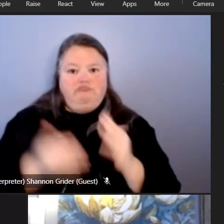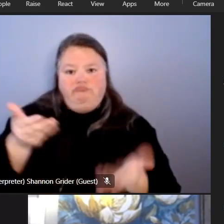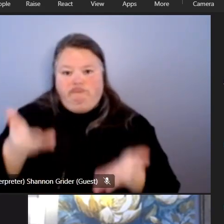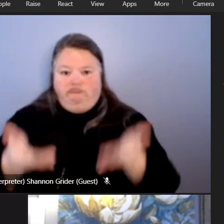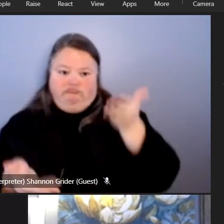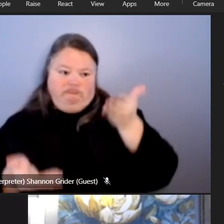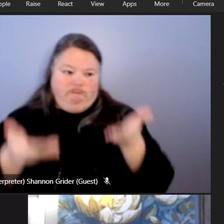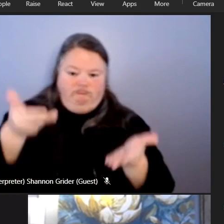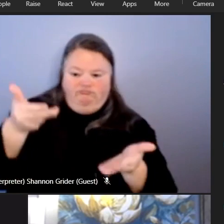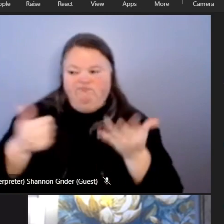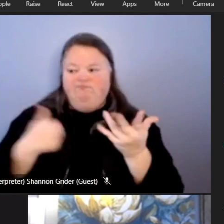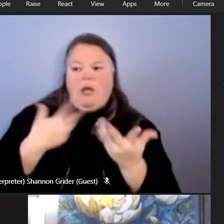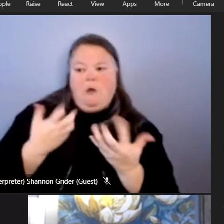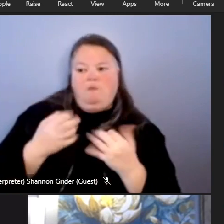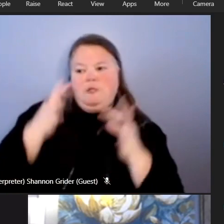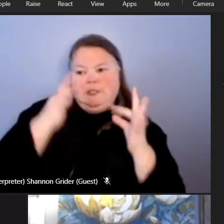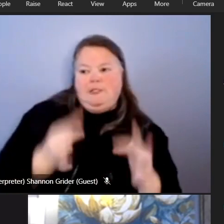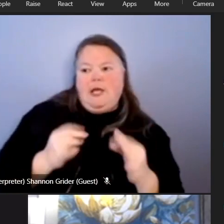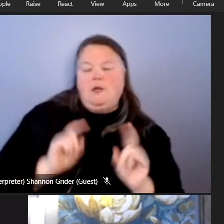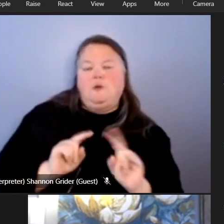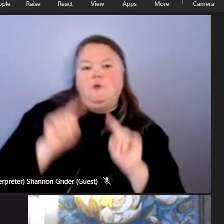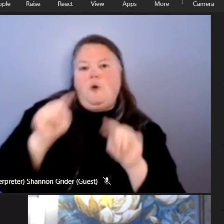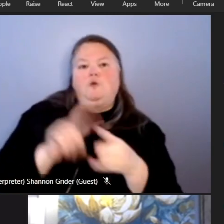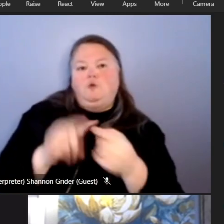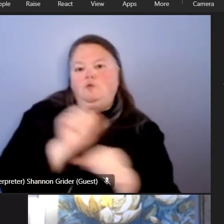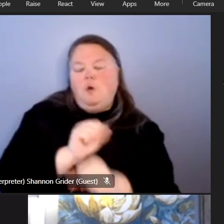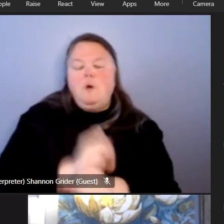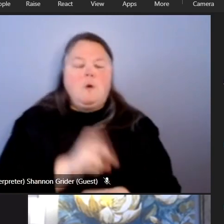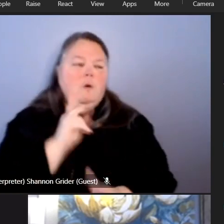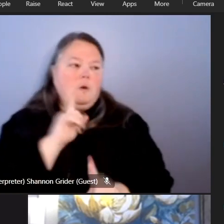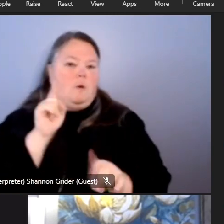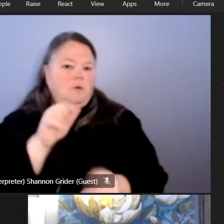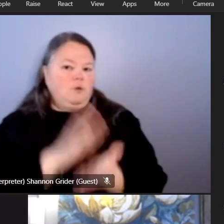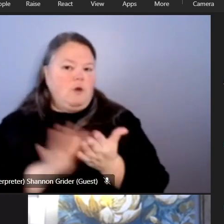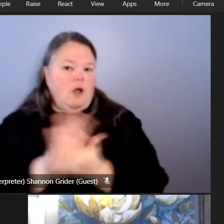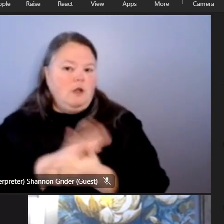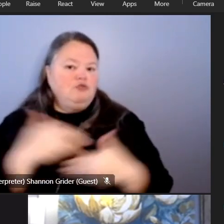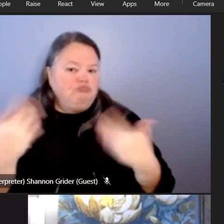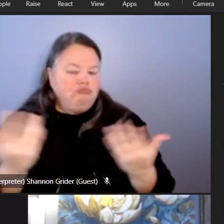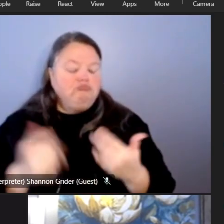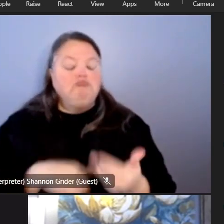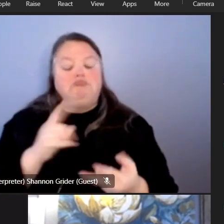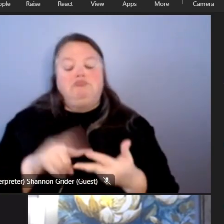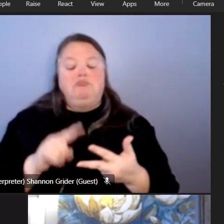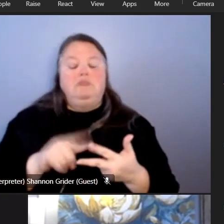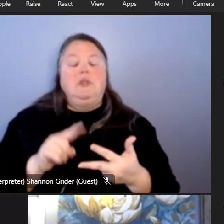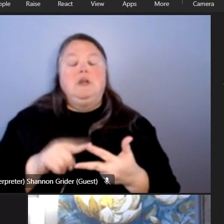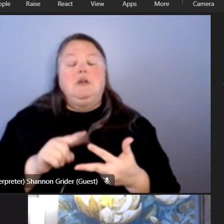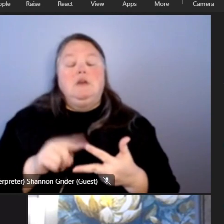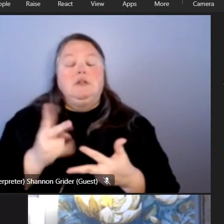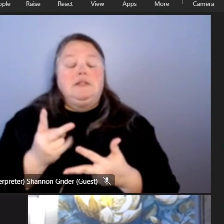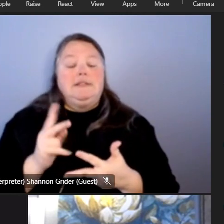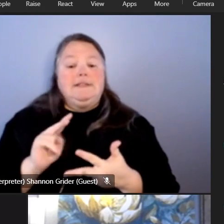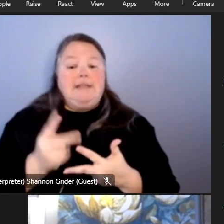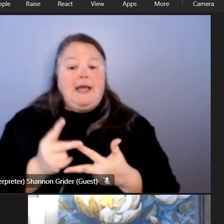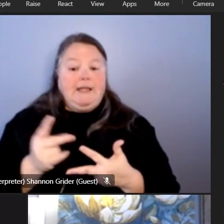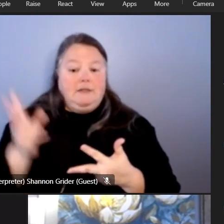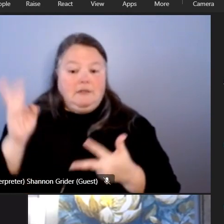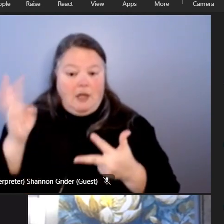when making the decisions around the next this next chapter in your life a second is um really what uh